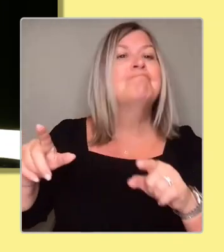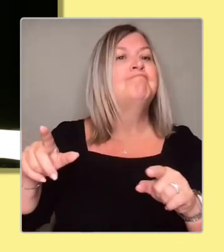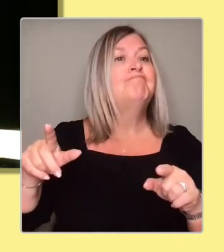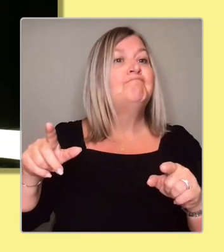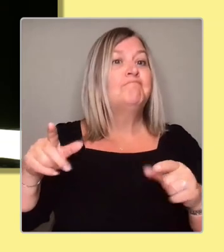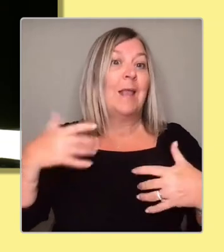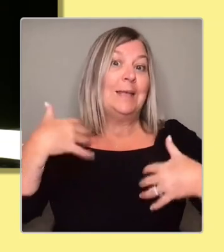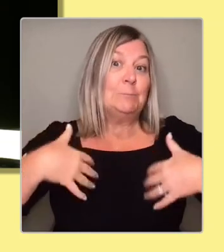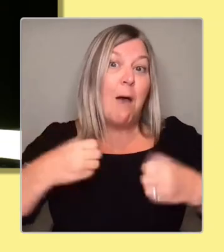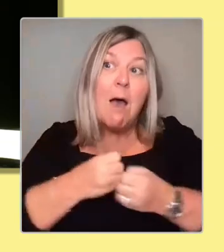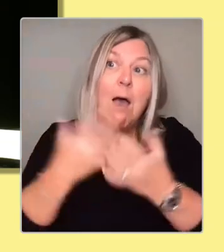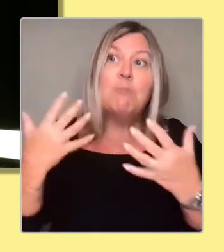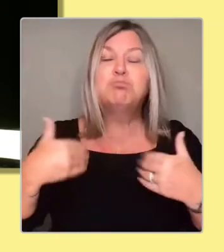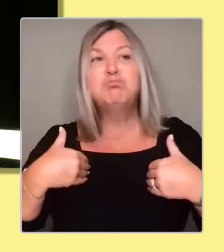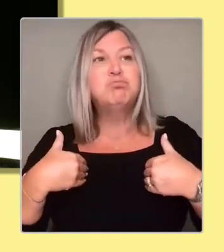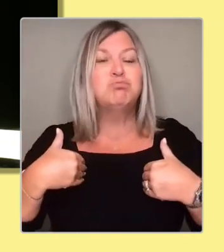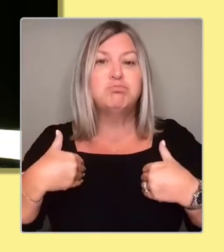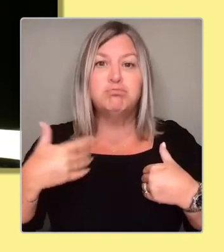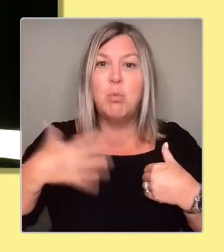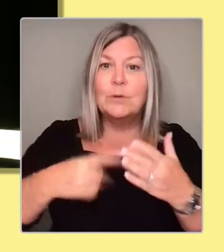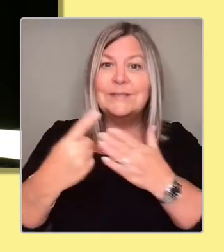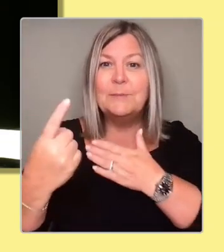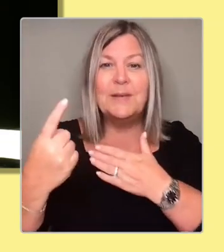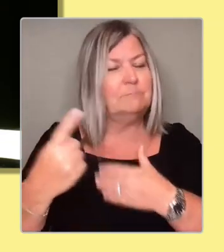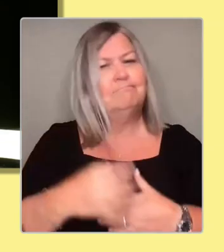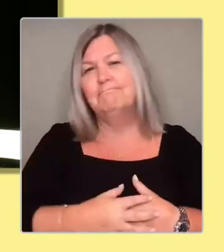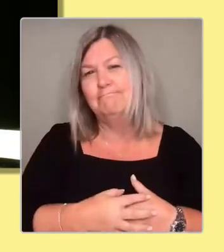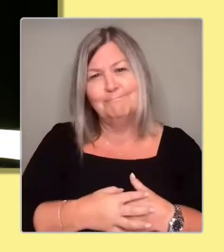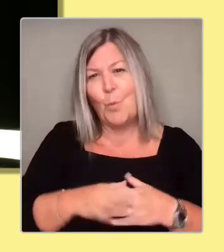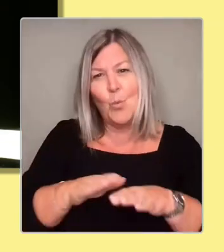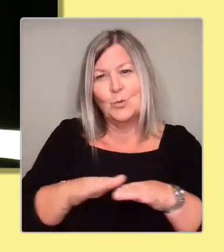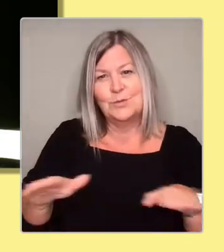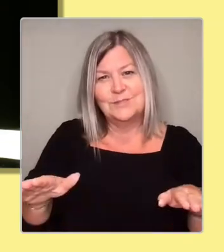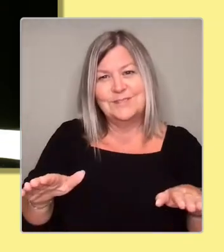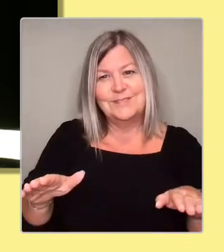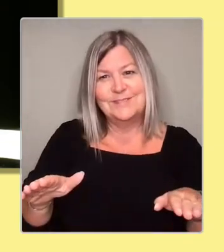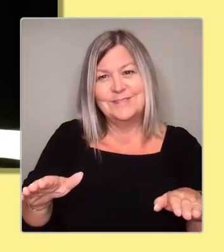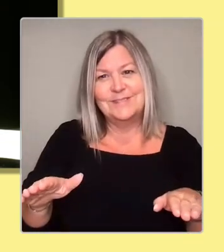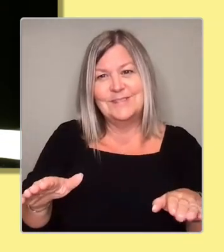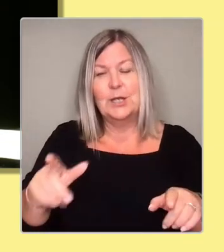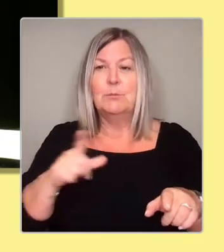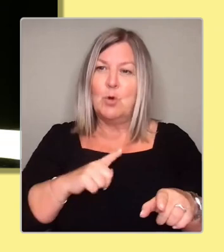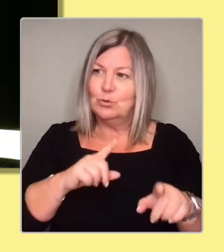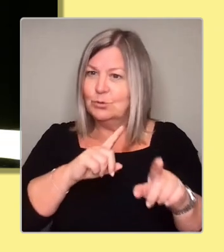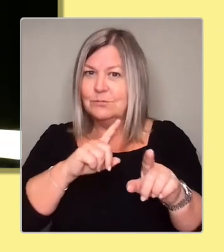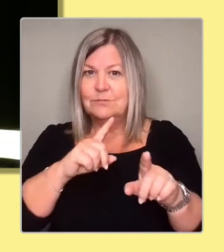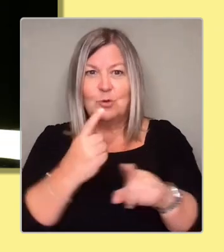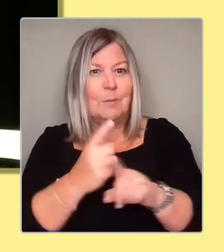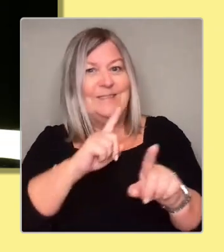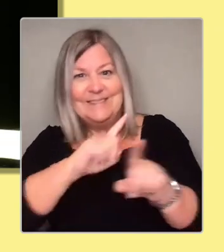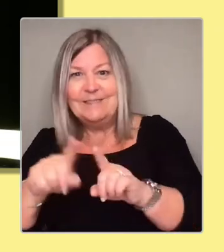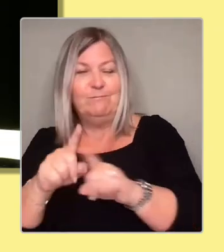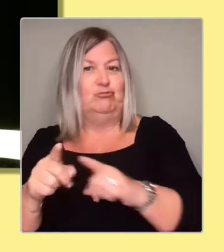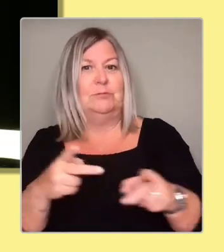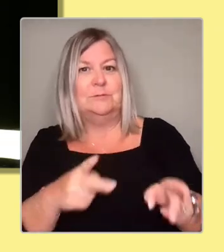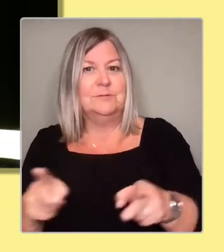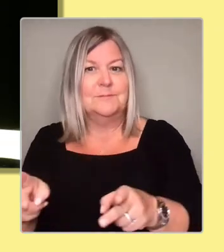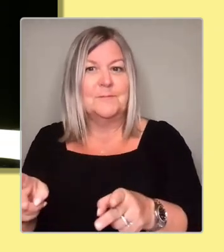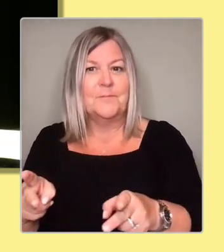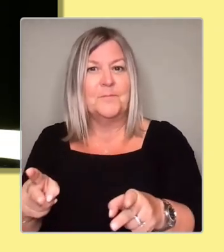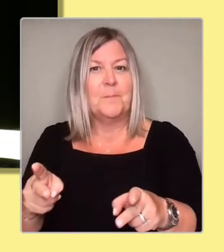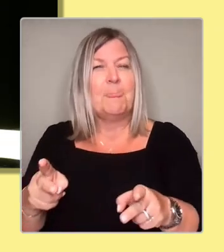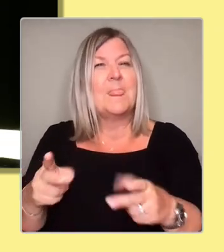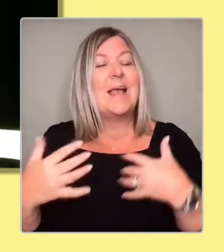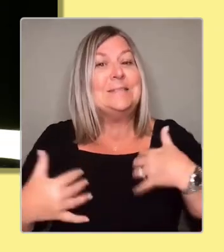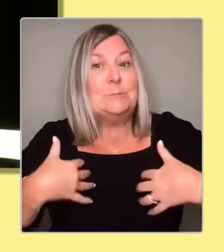flowing when we talk about independence, but you're talking about Section 30 or the fact. People get inspired by our vision. They get inspired by what